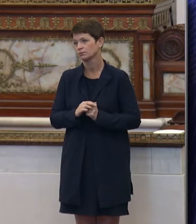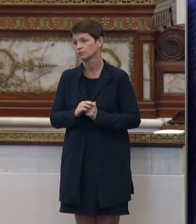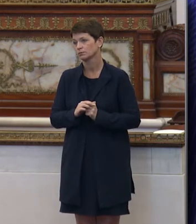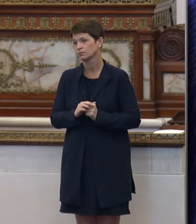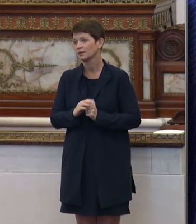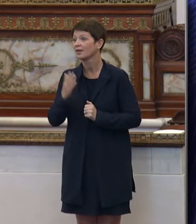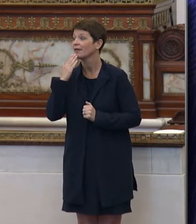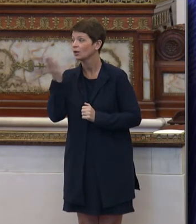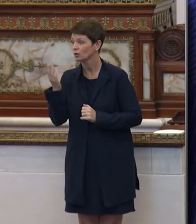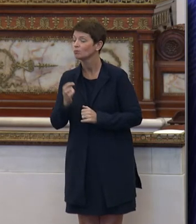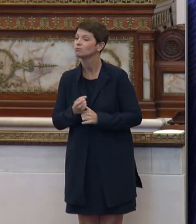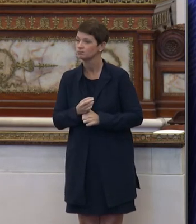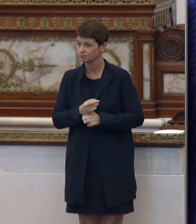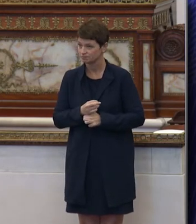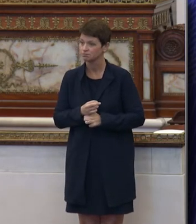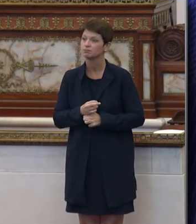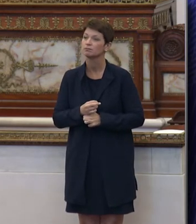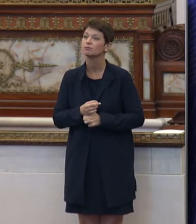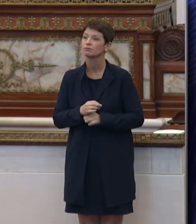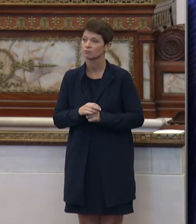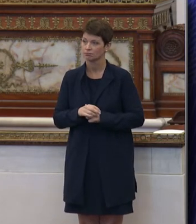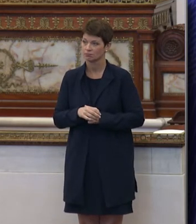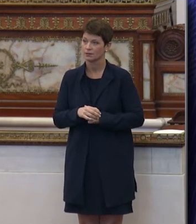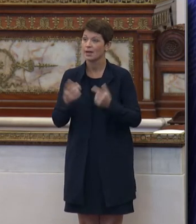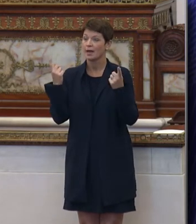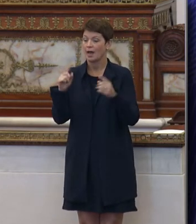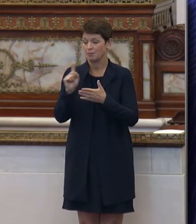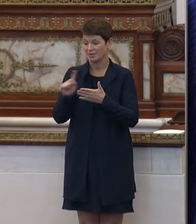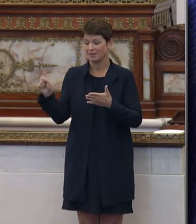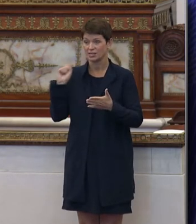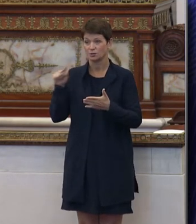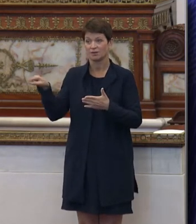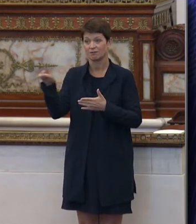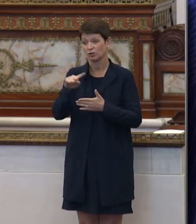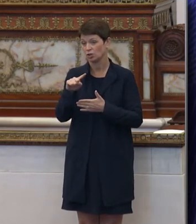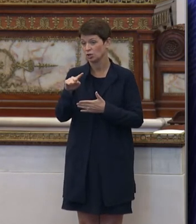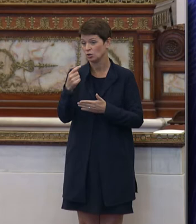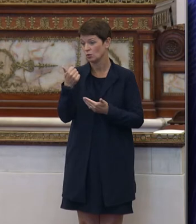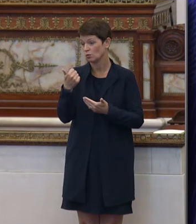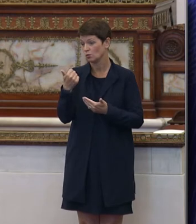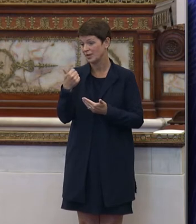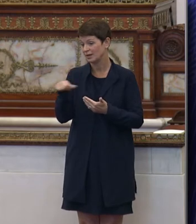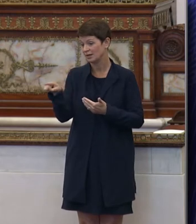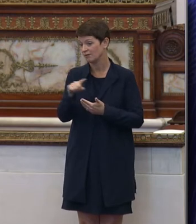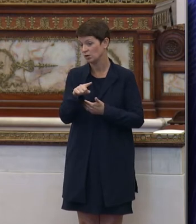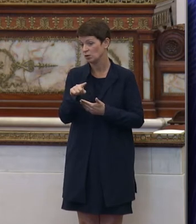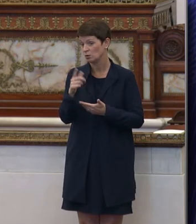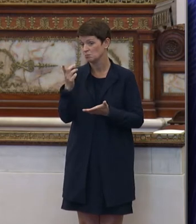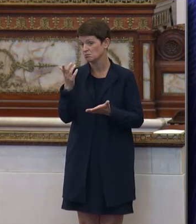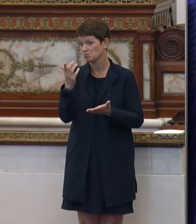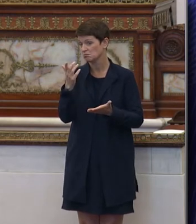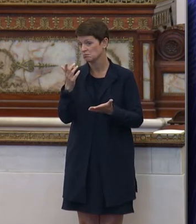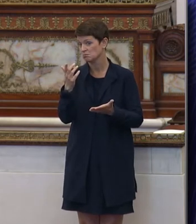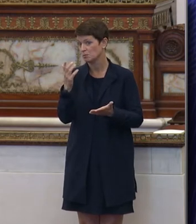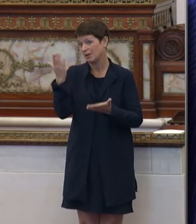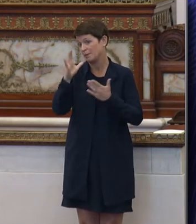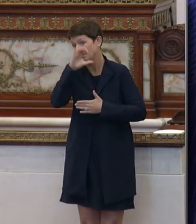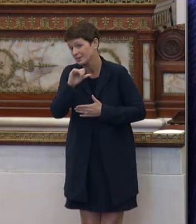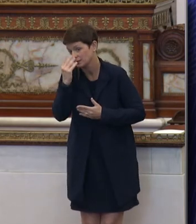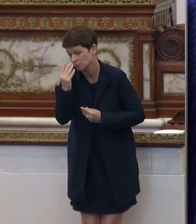Thank you. And so last week, for those who may not be as aware,